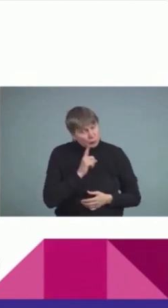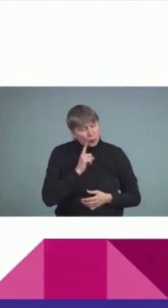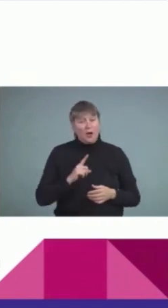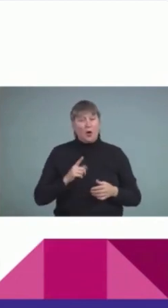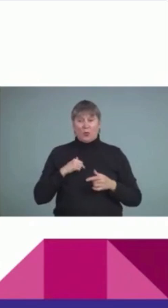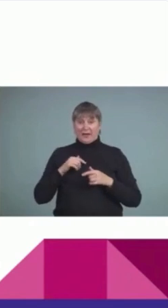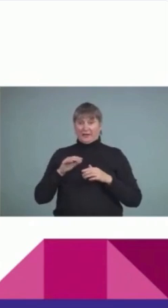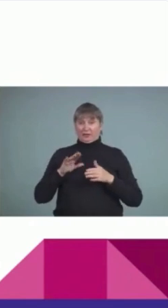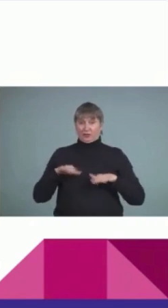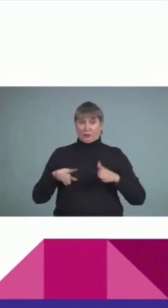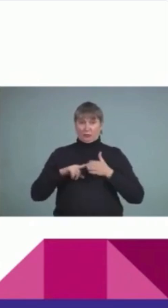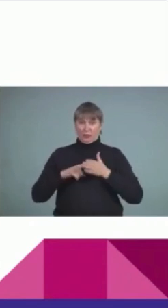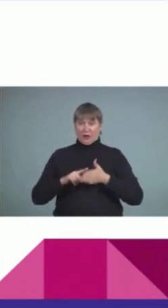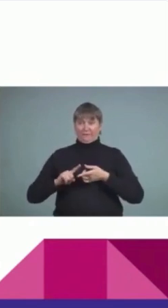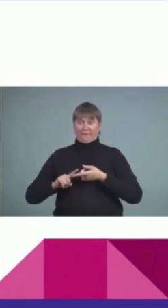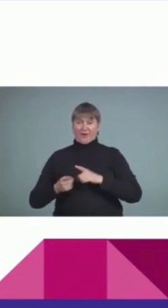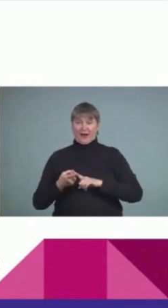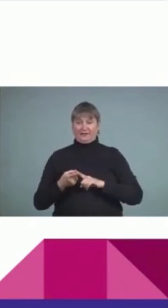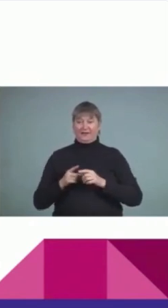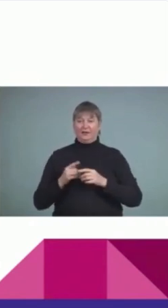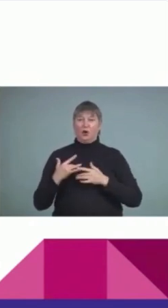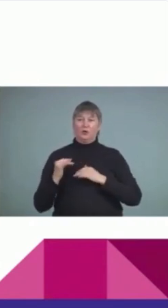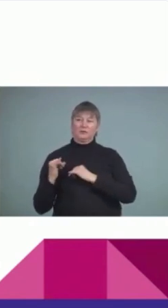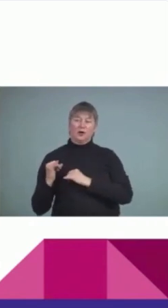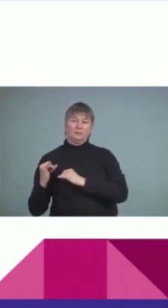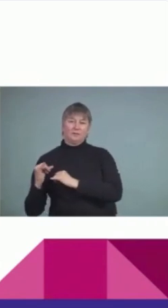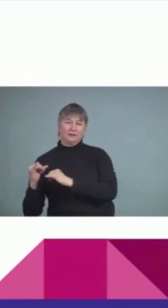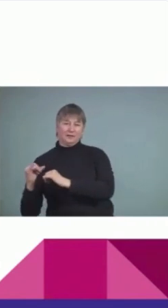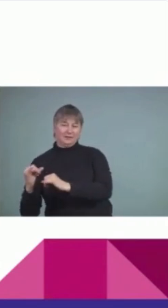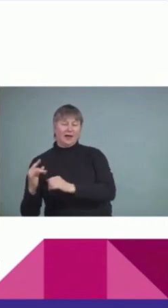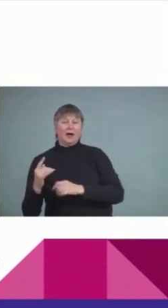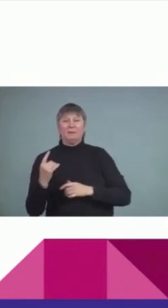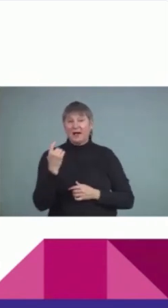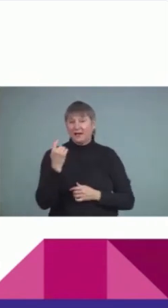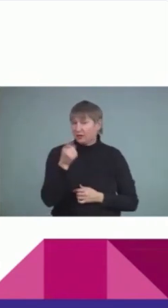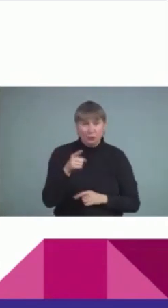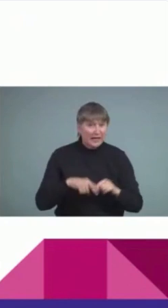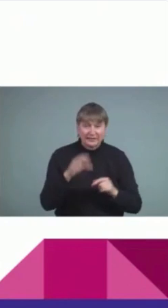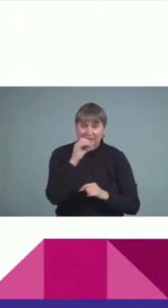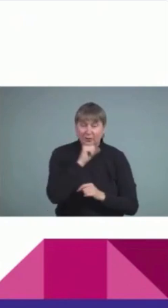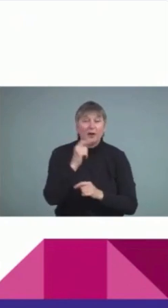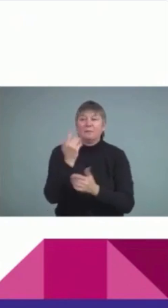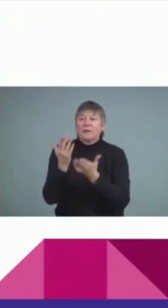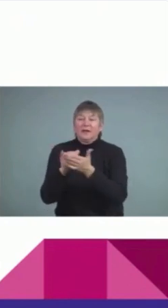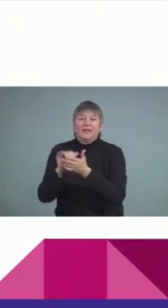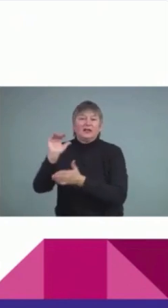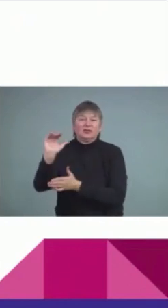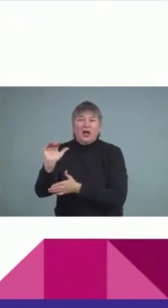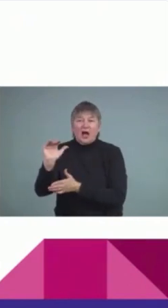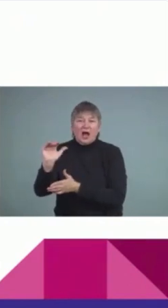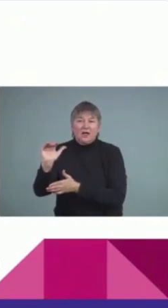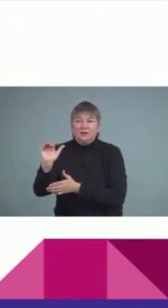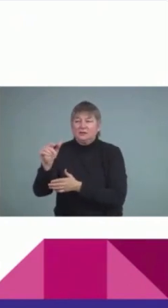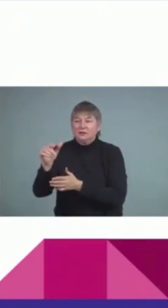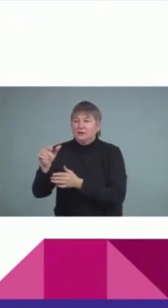initiating friendships. But we must never assume because a child comes from a geographically close place as